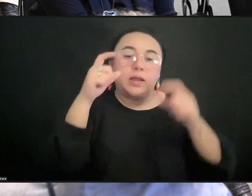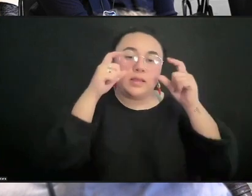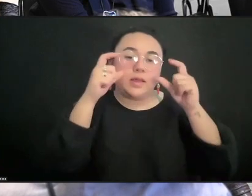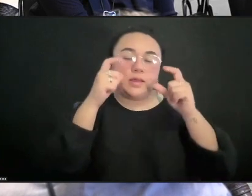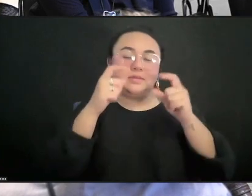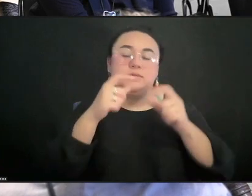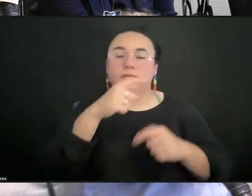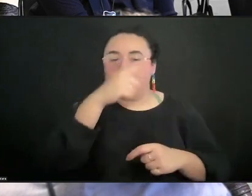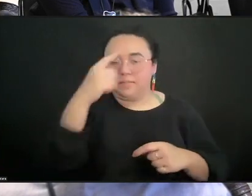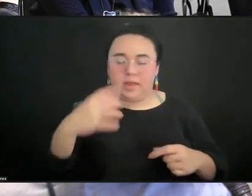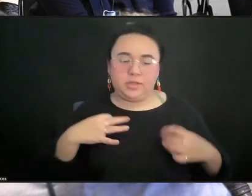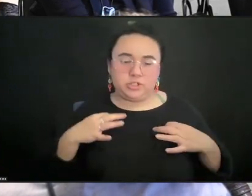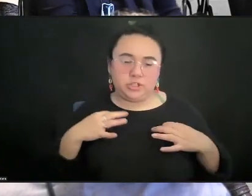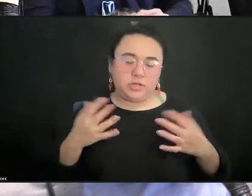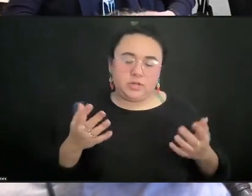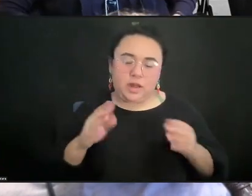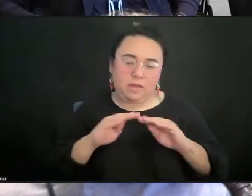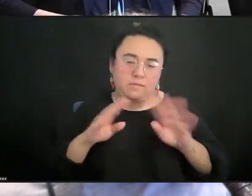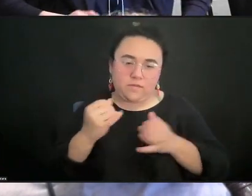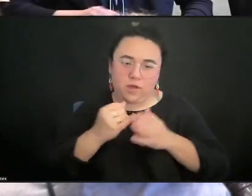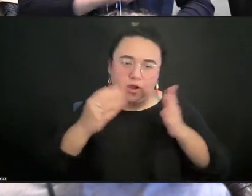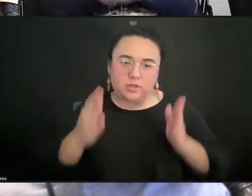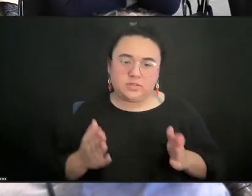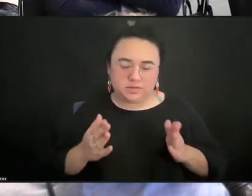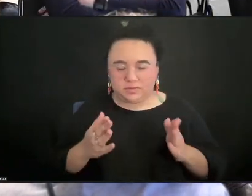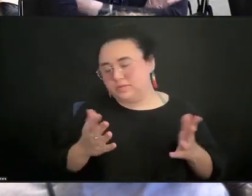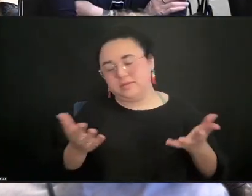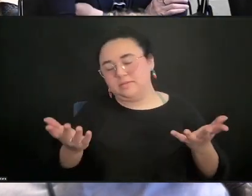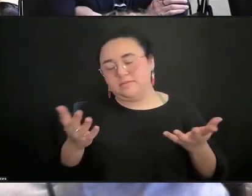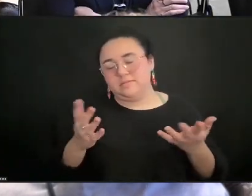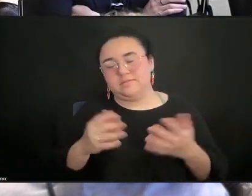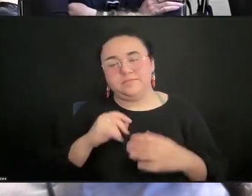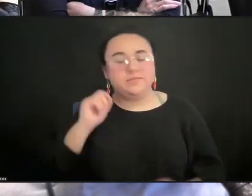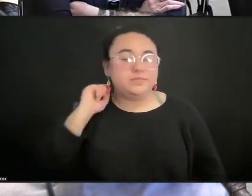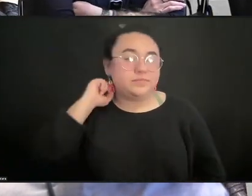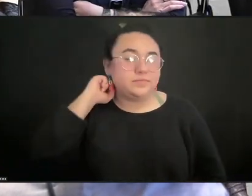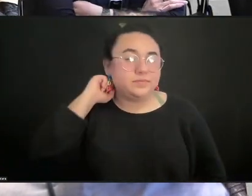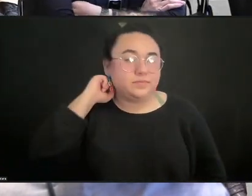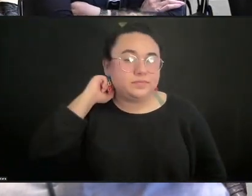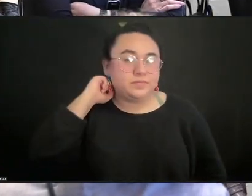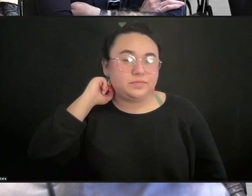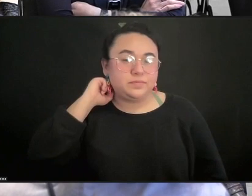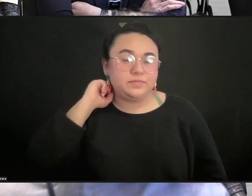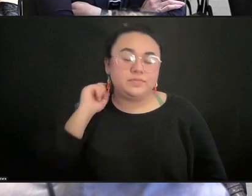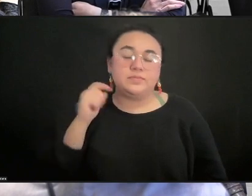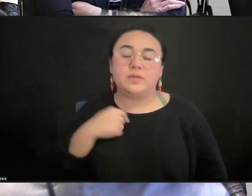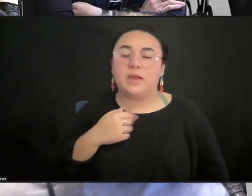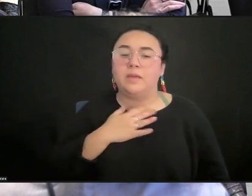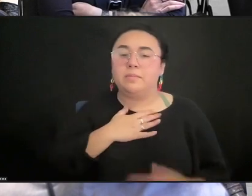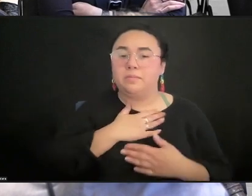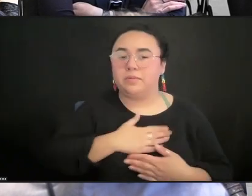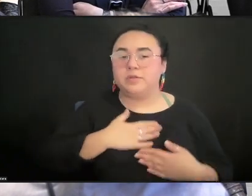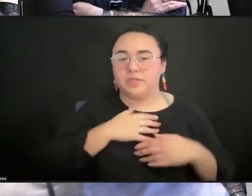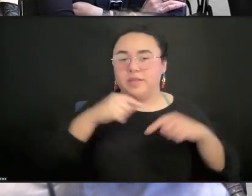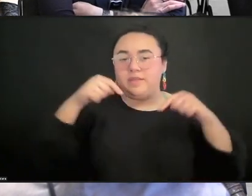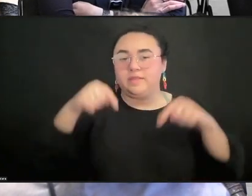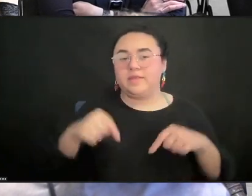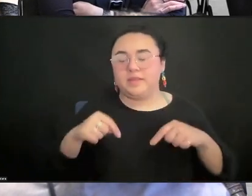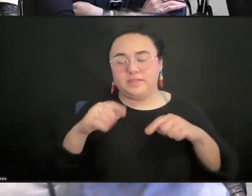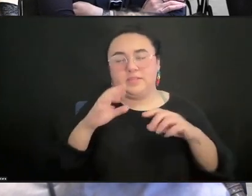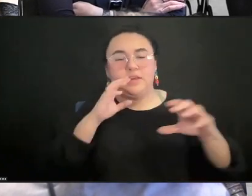And I just really appreciate this opportunity and this conversation. I'm very new to this particular community.